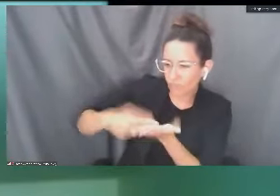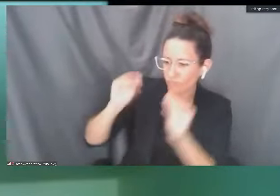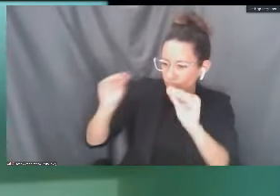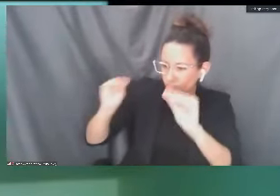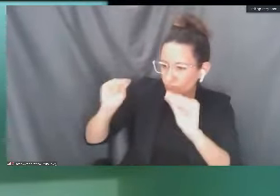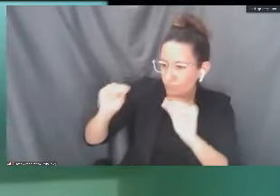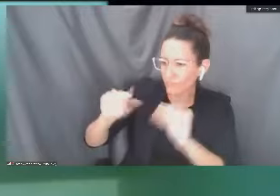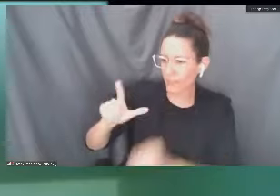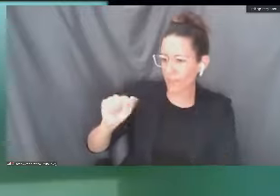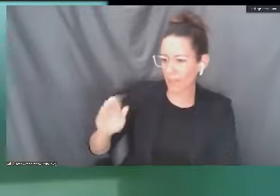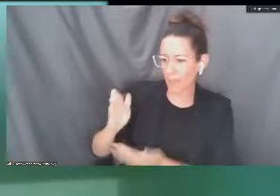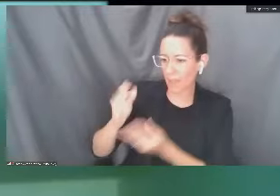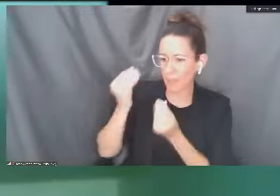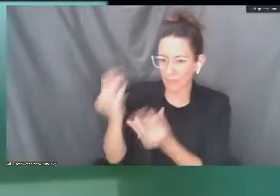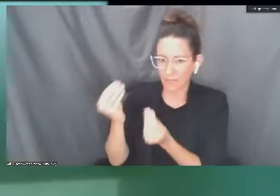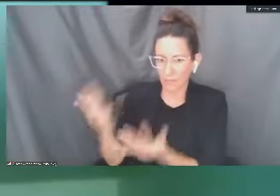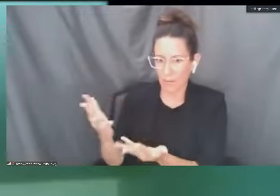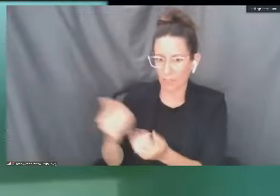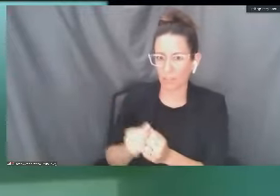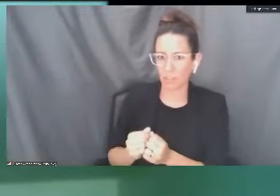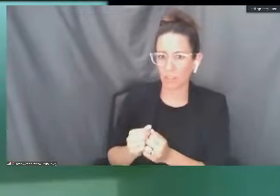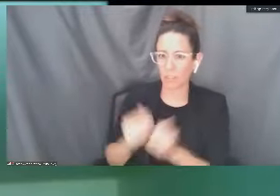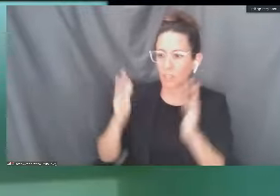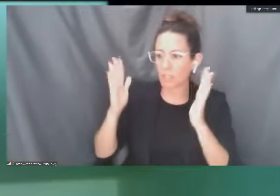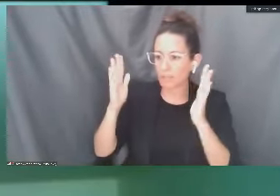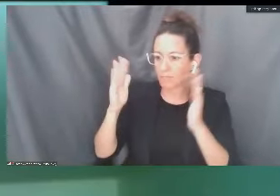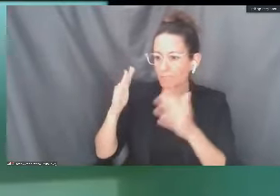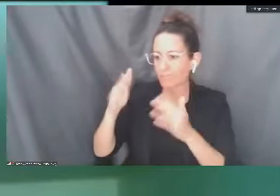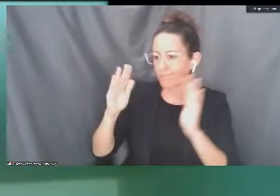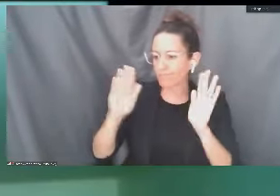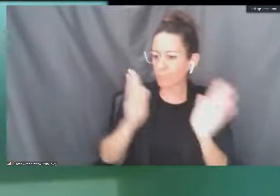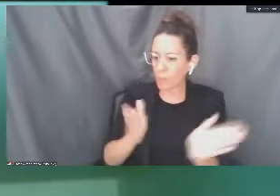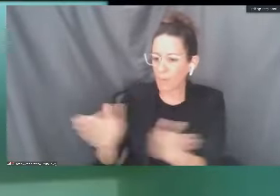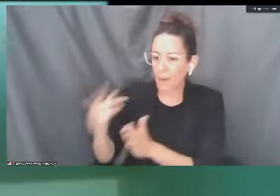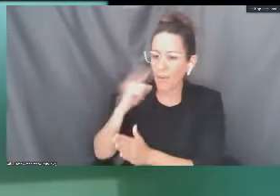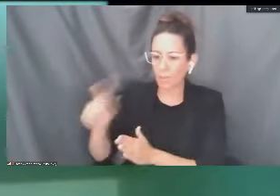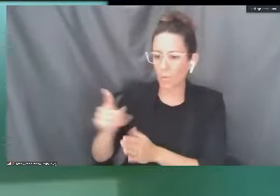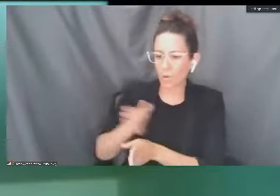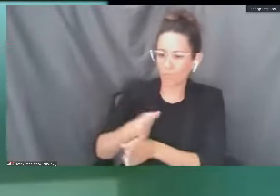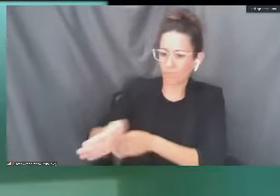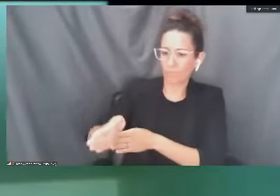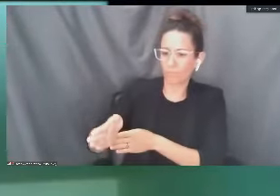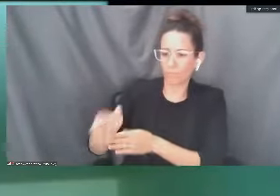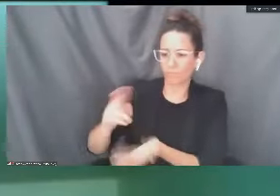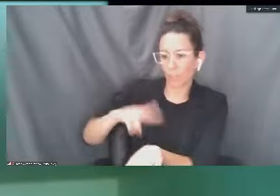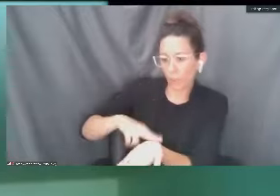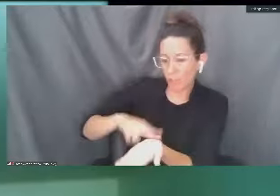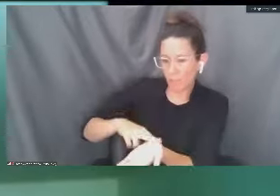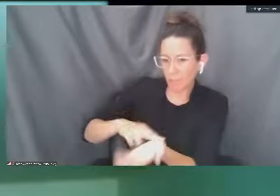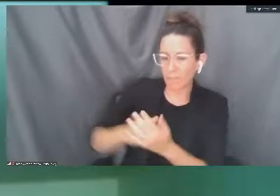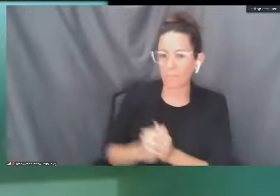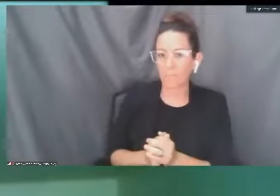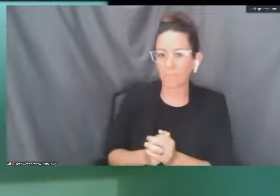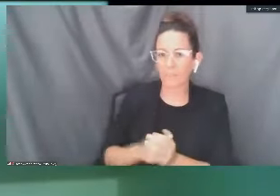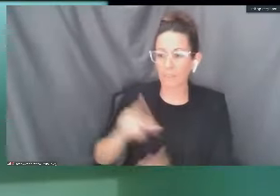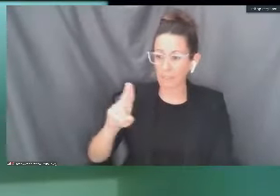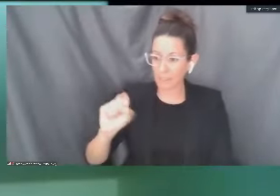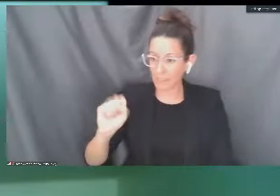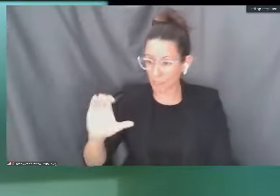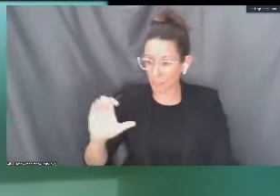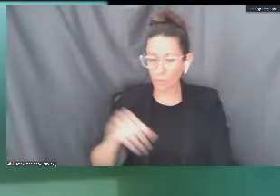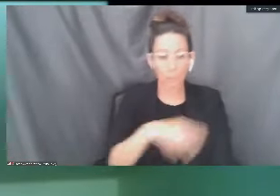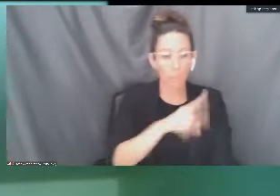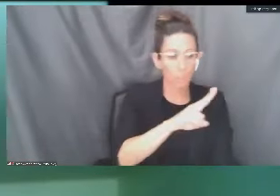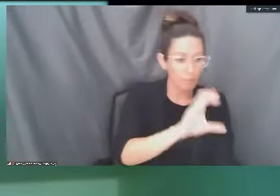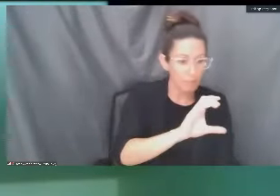courses and to help them prepare for fields such as nursing. The CSU's and UC's have indicated that they will be